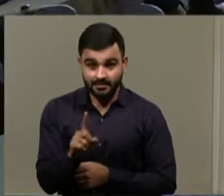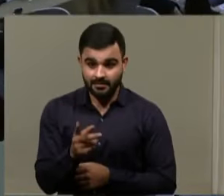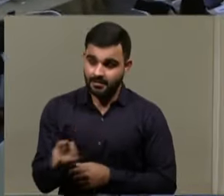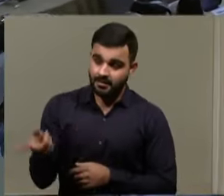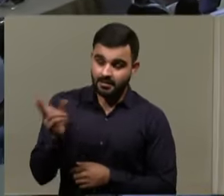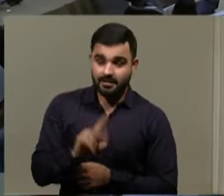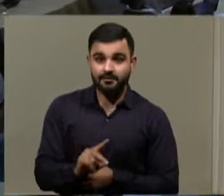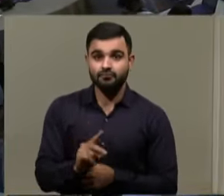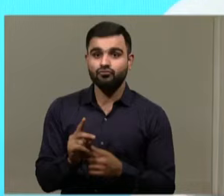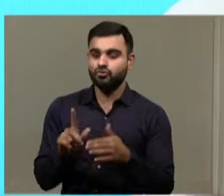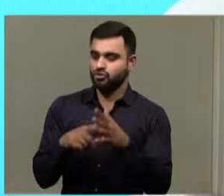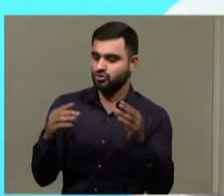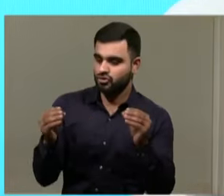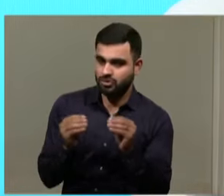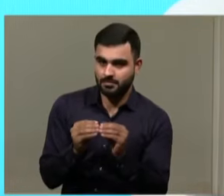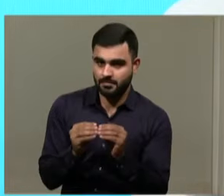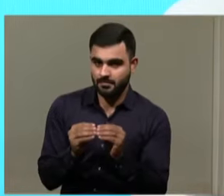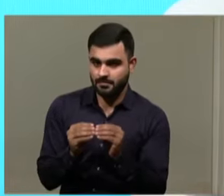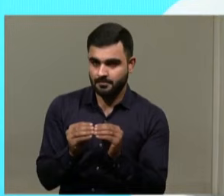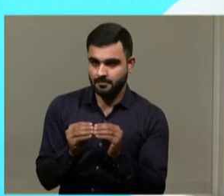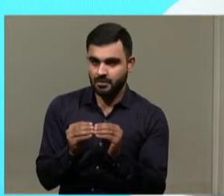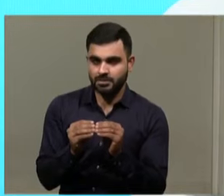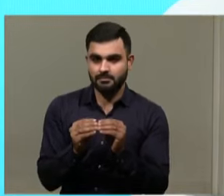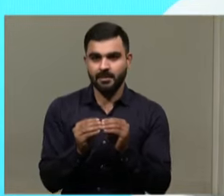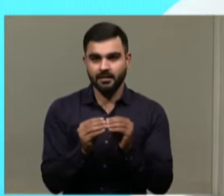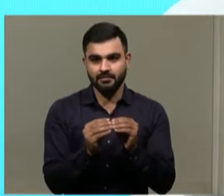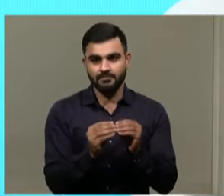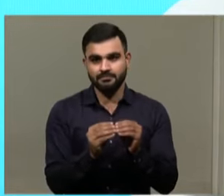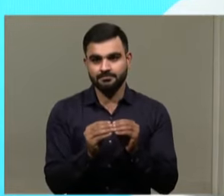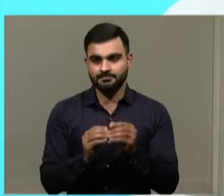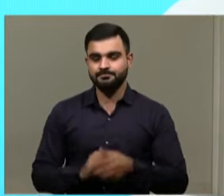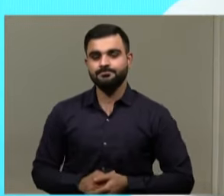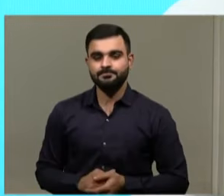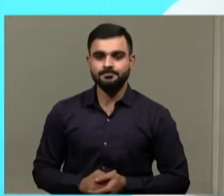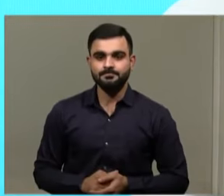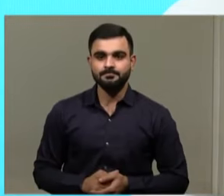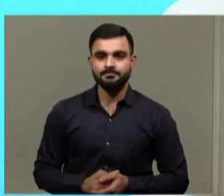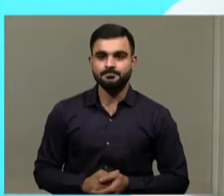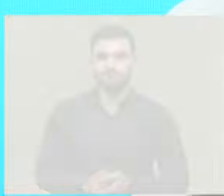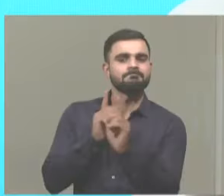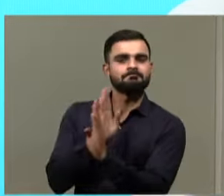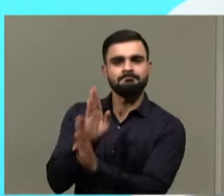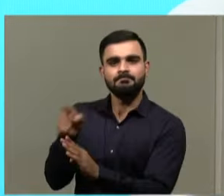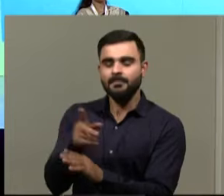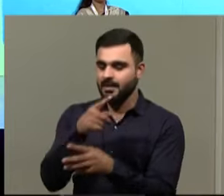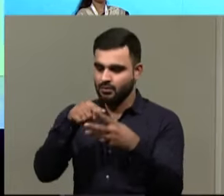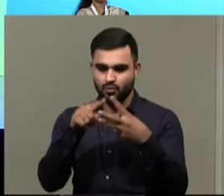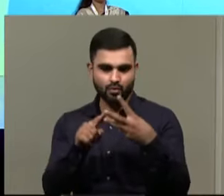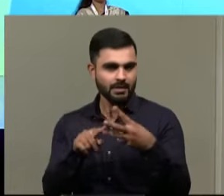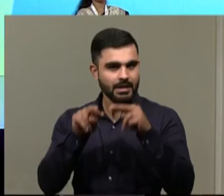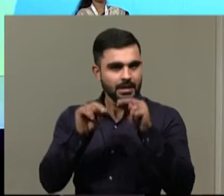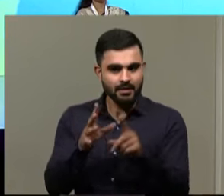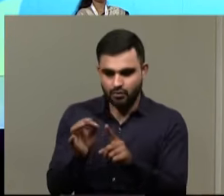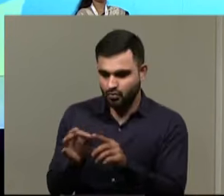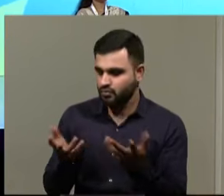Again, about employability, if I can ask you, Arman, that's one thing we want to just come back to. Three things that need to be